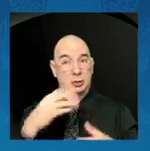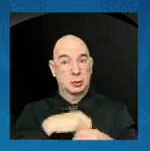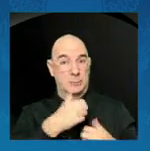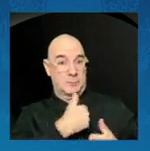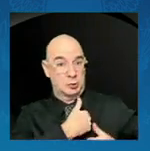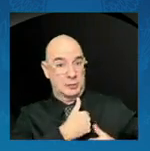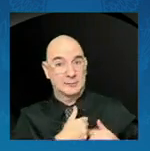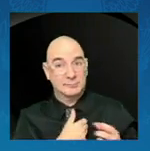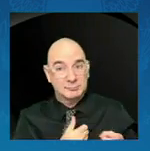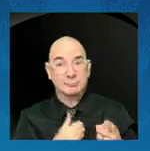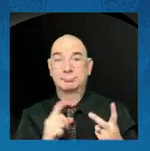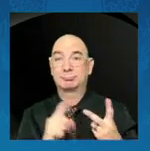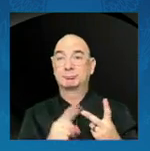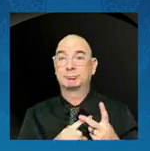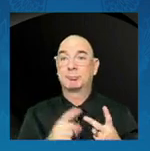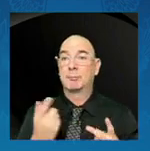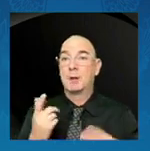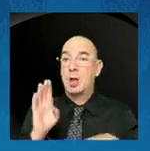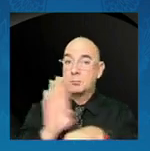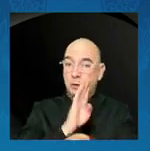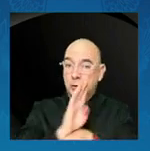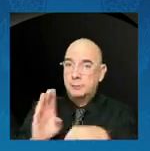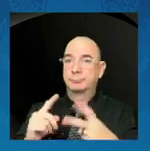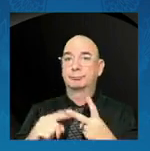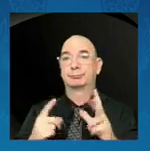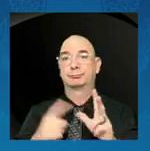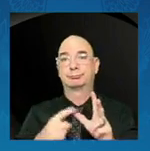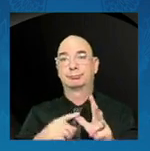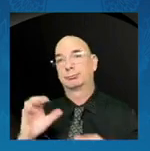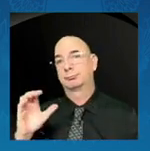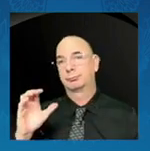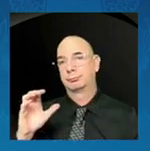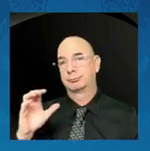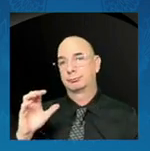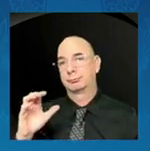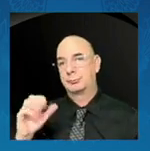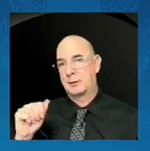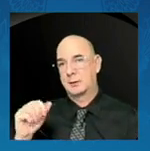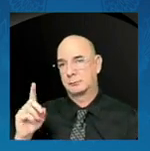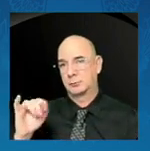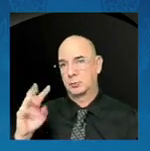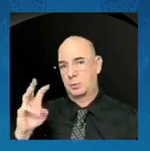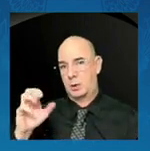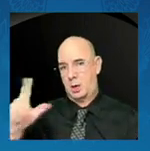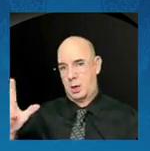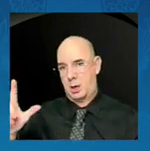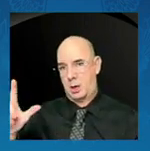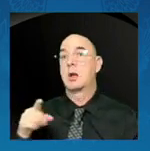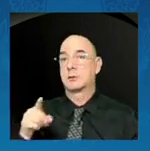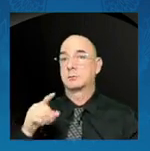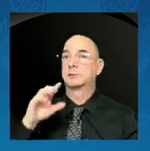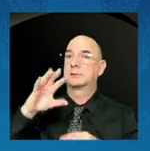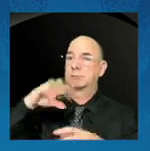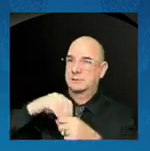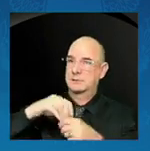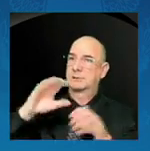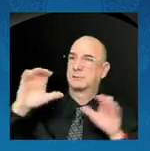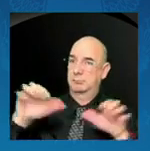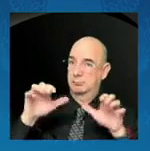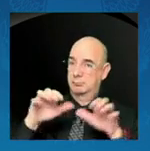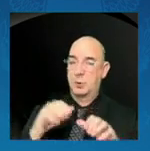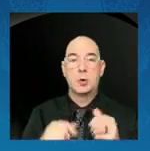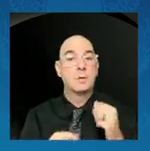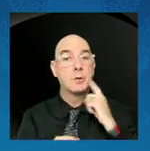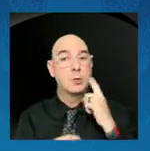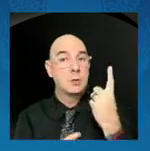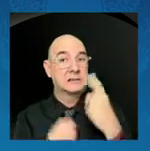civil. Space. Activity. As but what example. The United States. led. development. Of the Artemis.